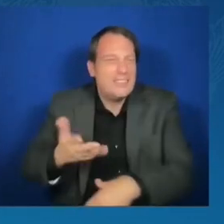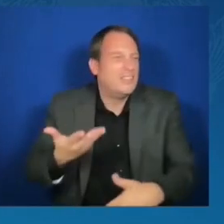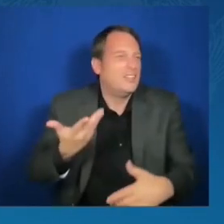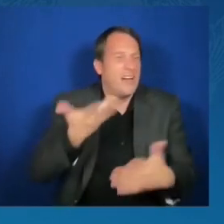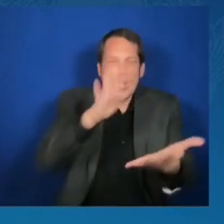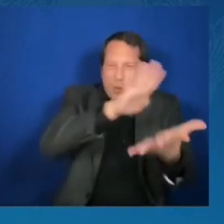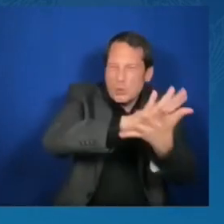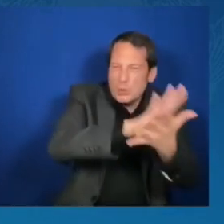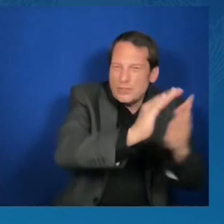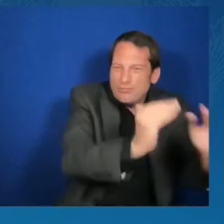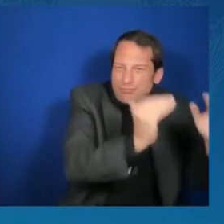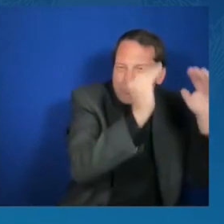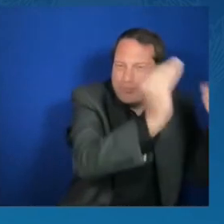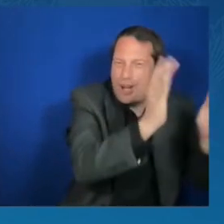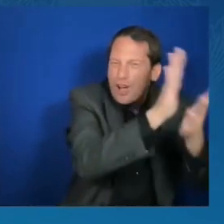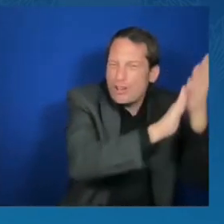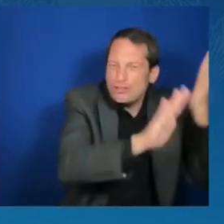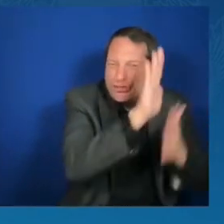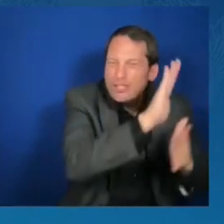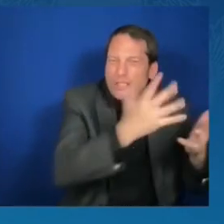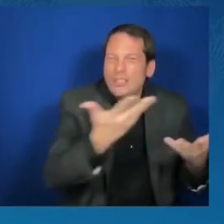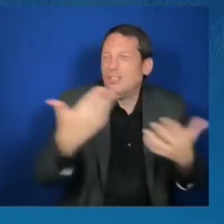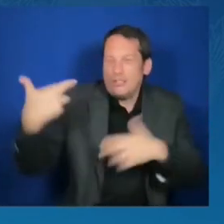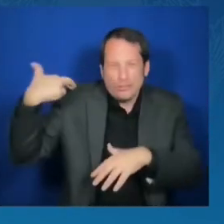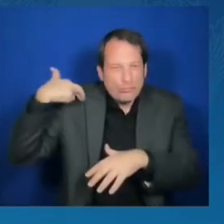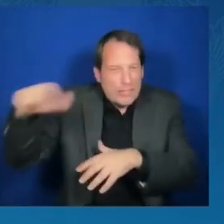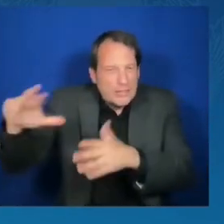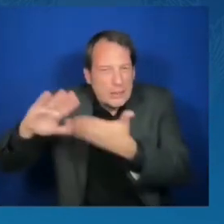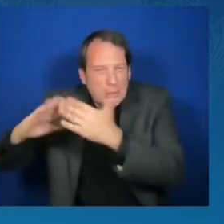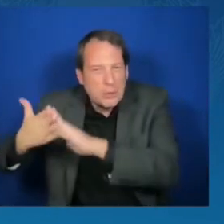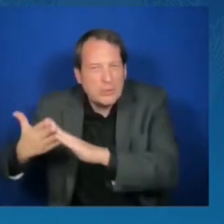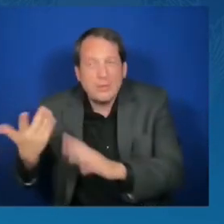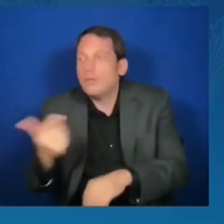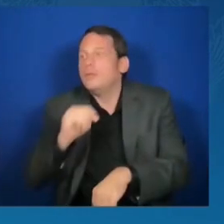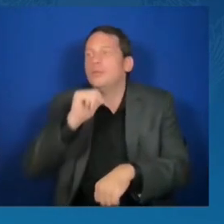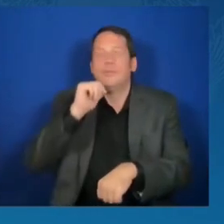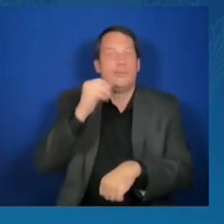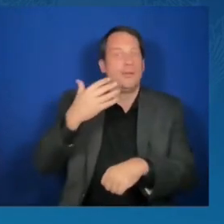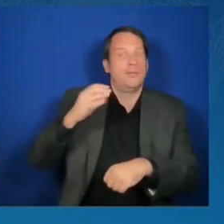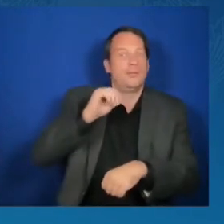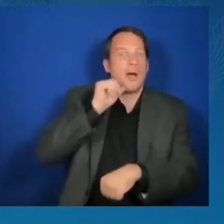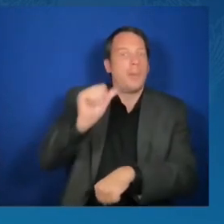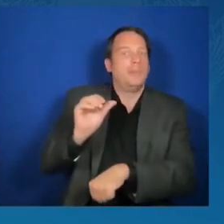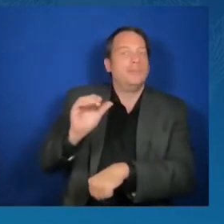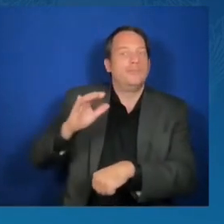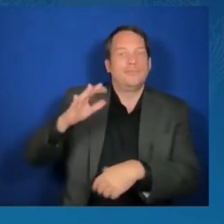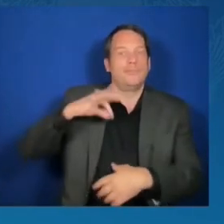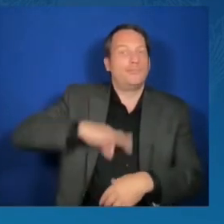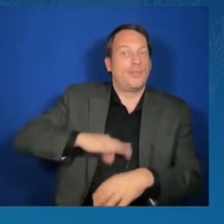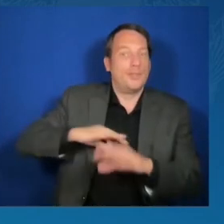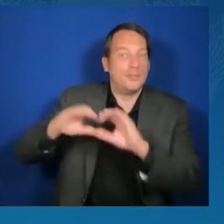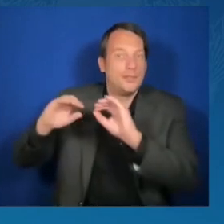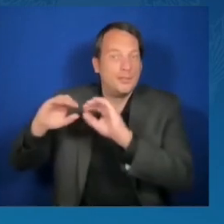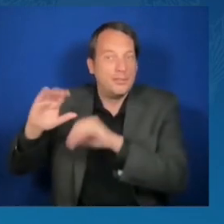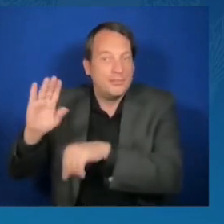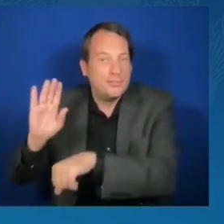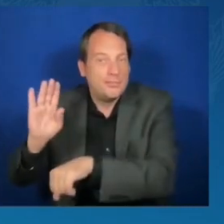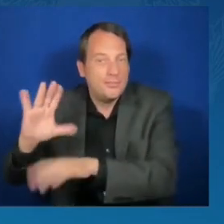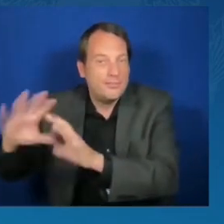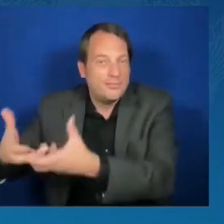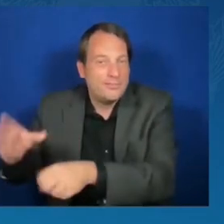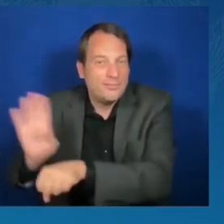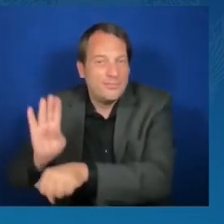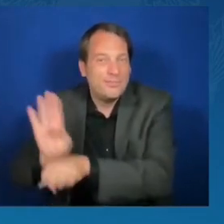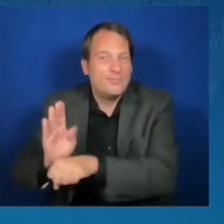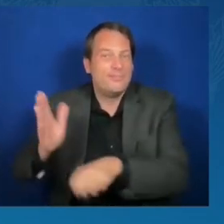Africa, a two-time WNBA all-star. We even have an EGOT winner. So now Viola Davis can